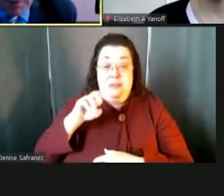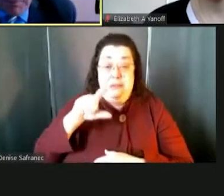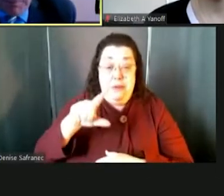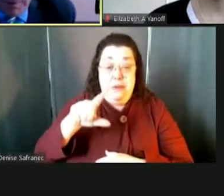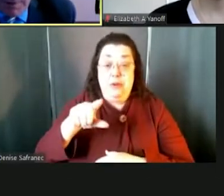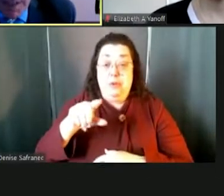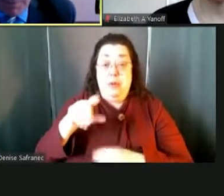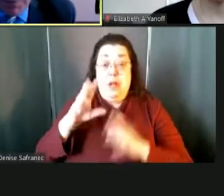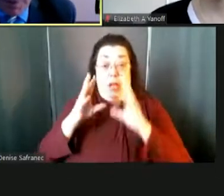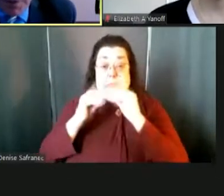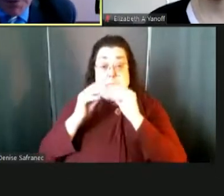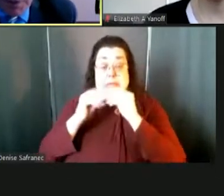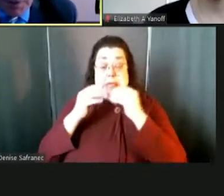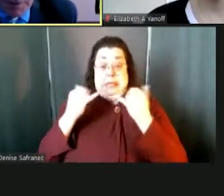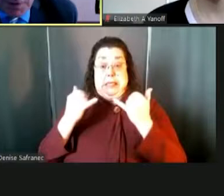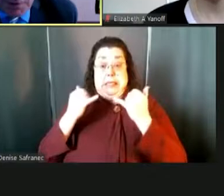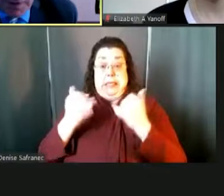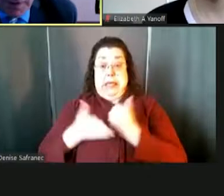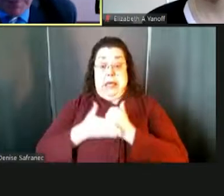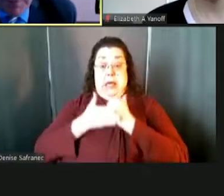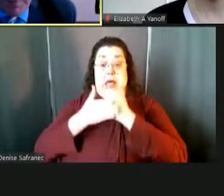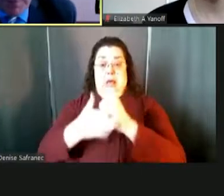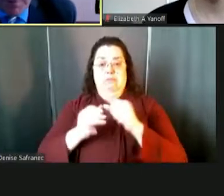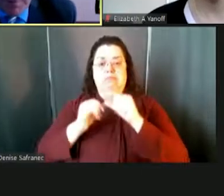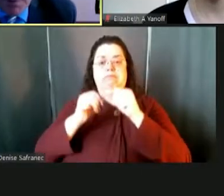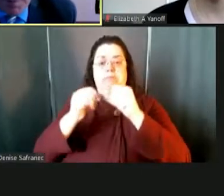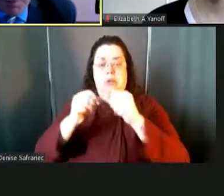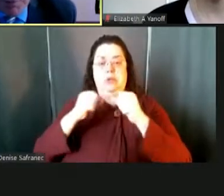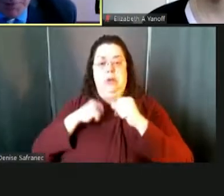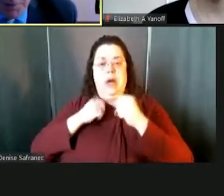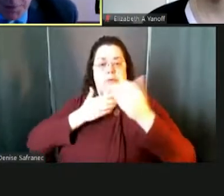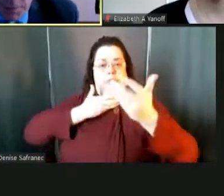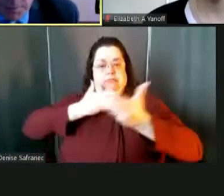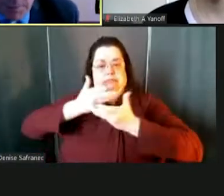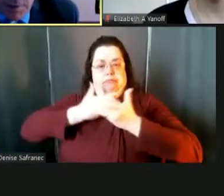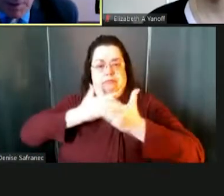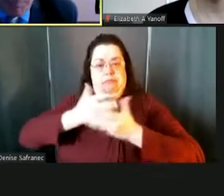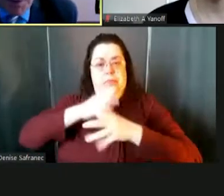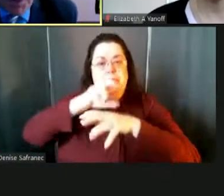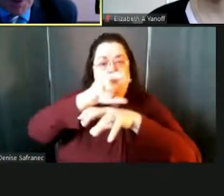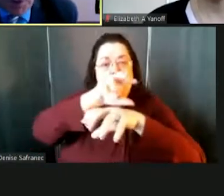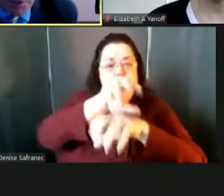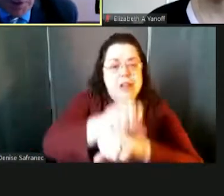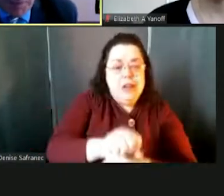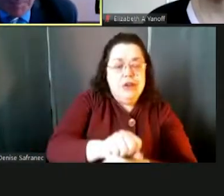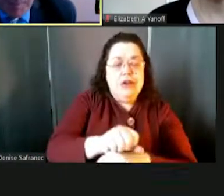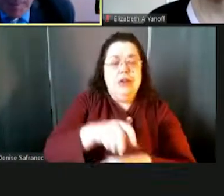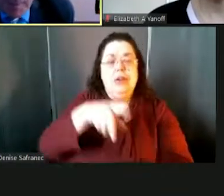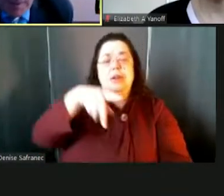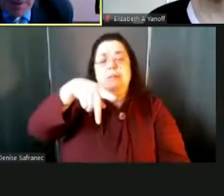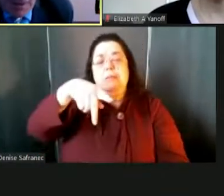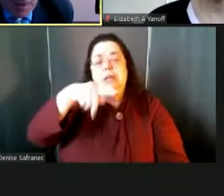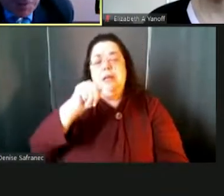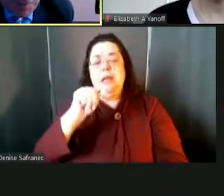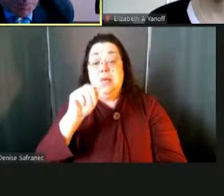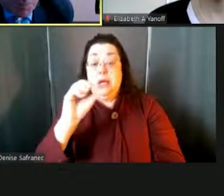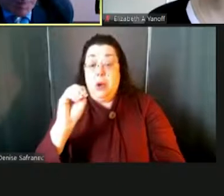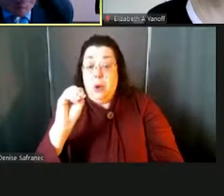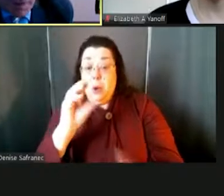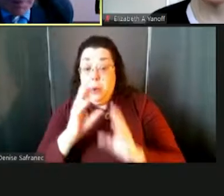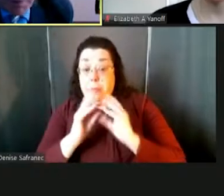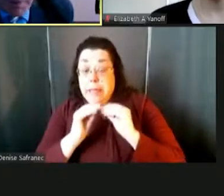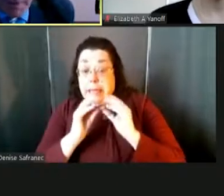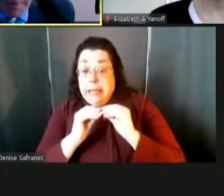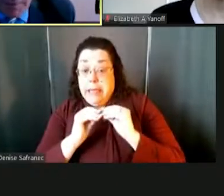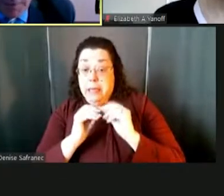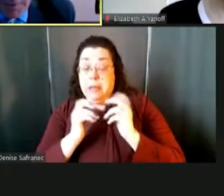today enabled us to continue to have some of the traditional, uh, PTO type engagements with